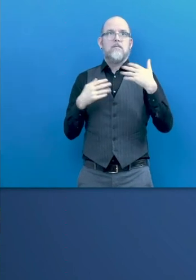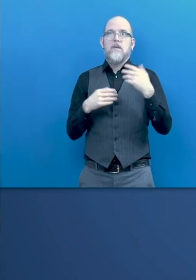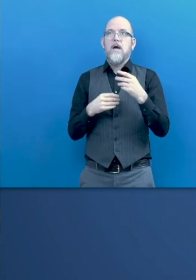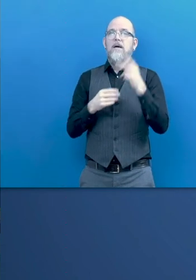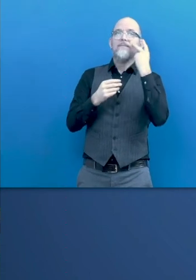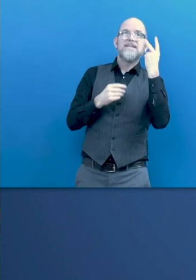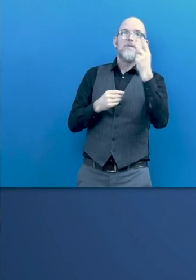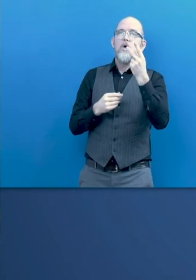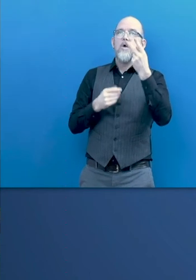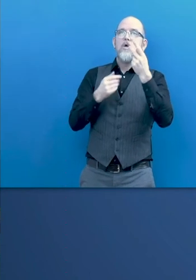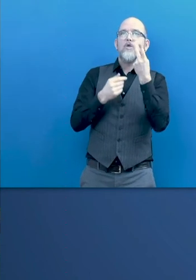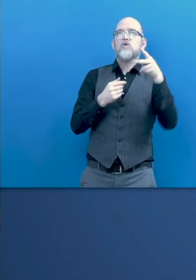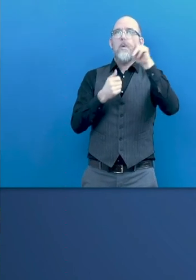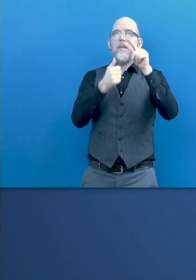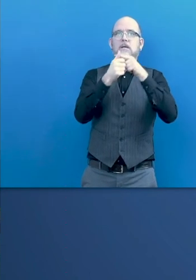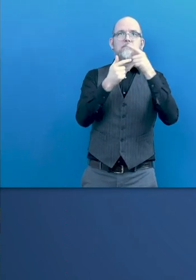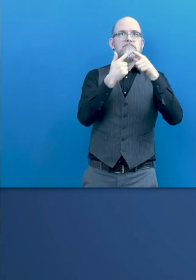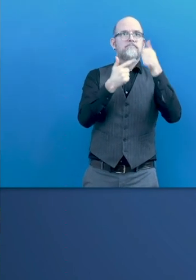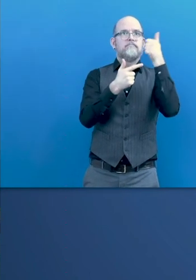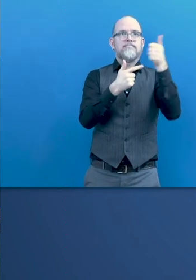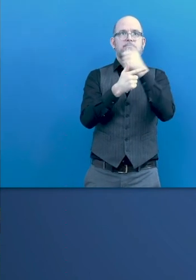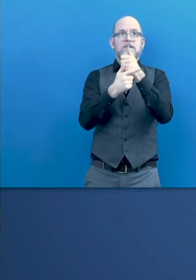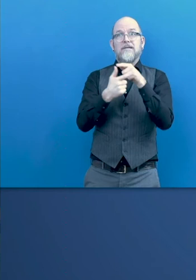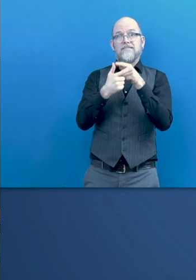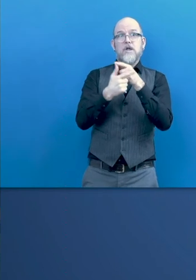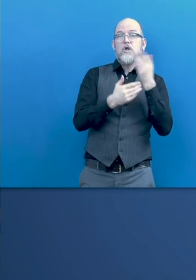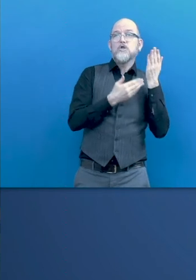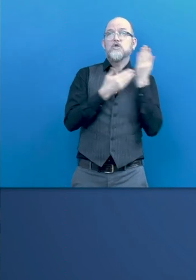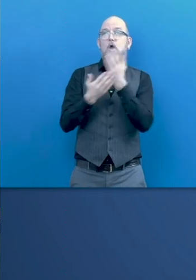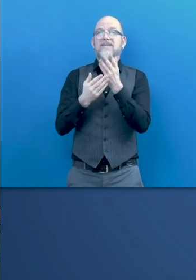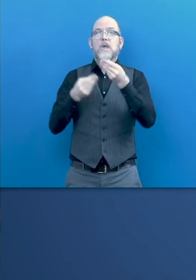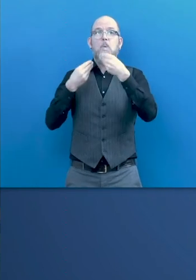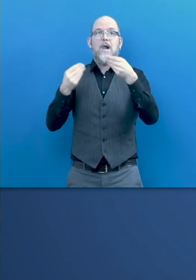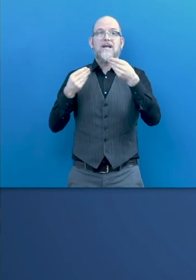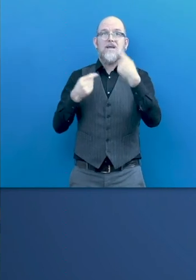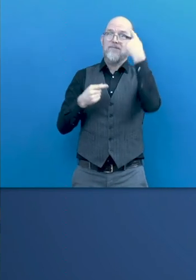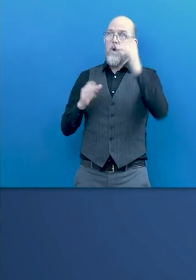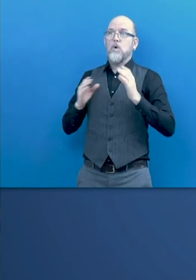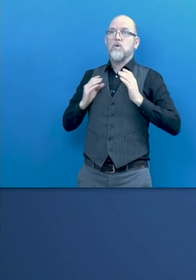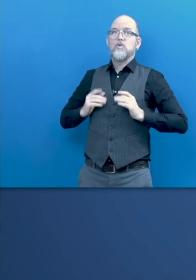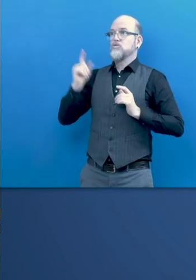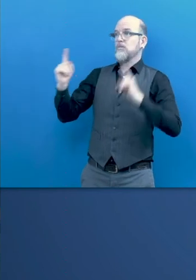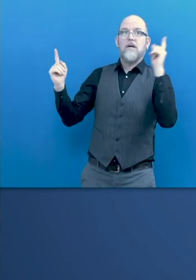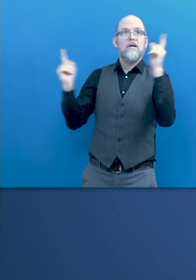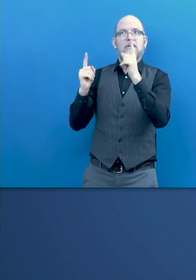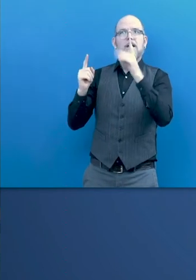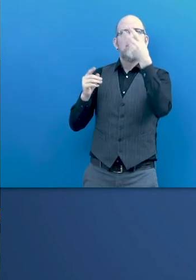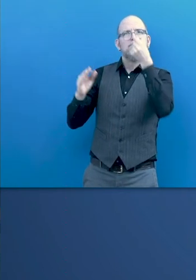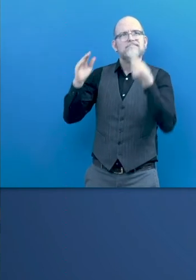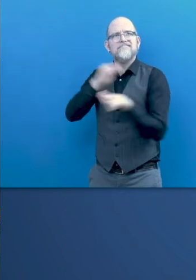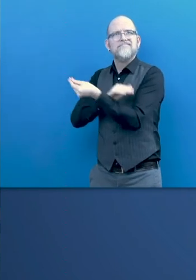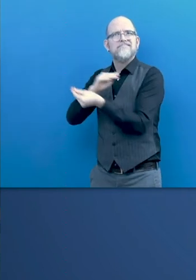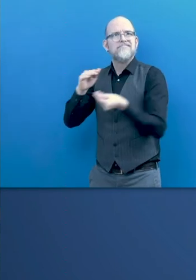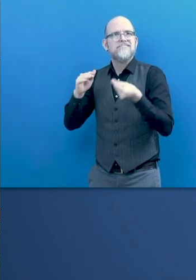The first is to provide a service of quality to all its clients and customers. And on the other